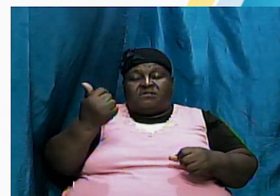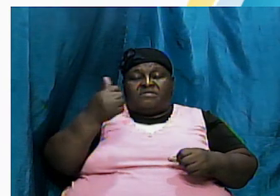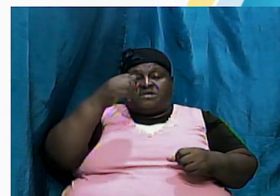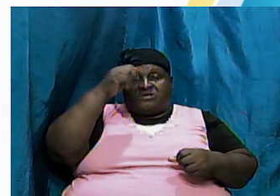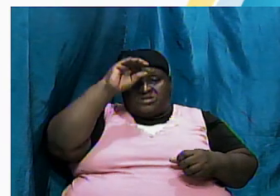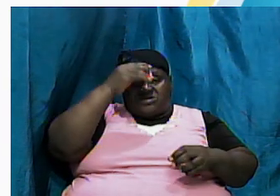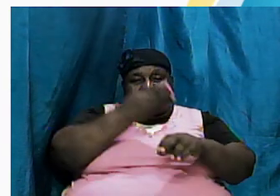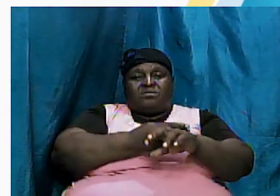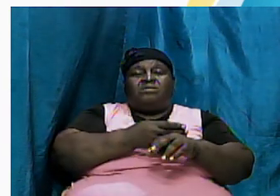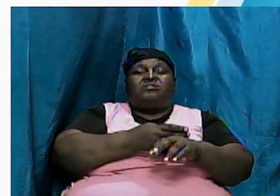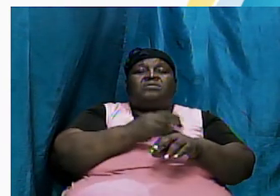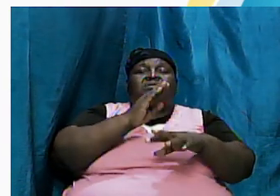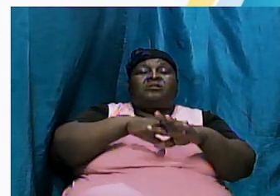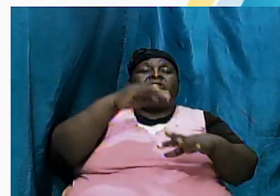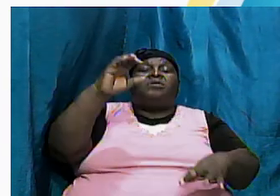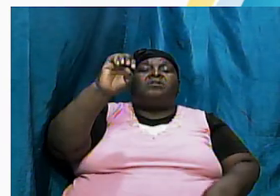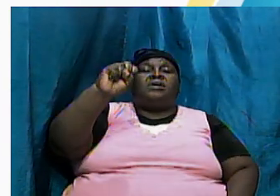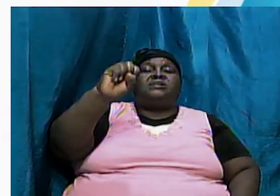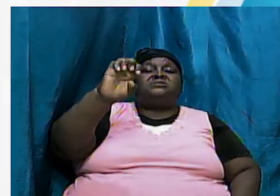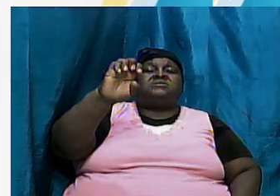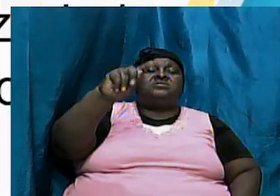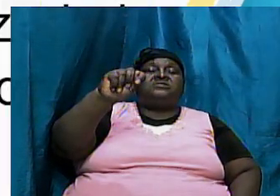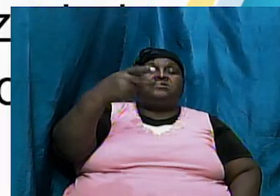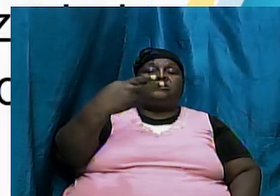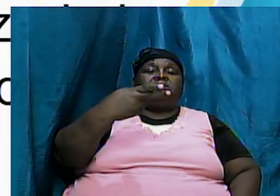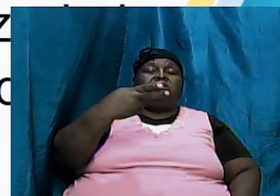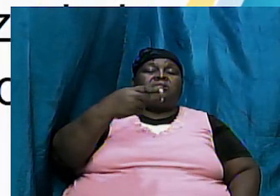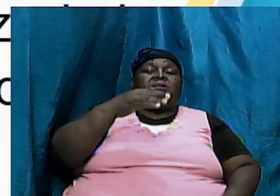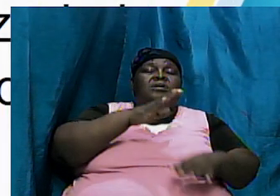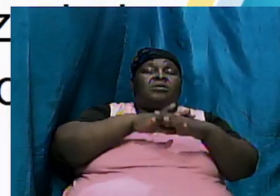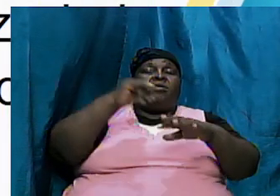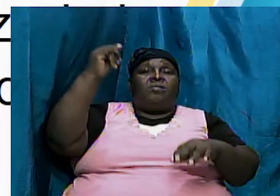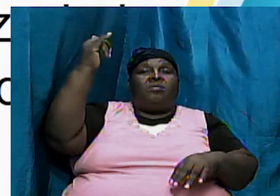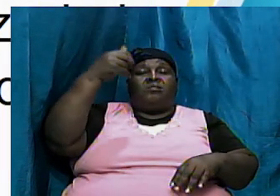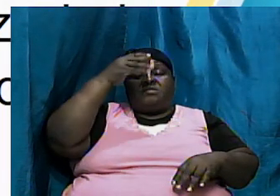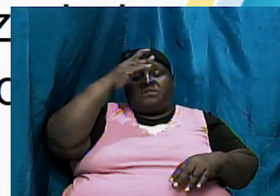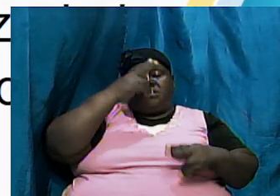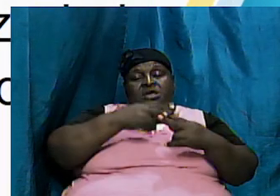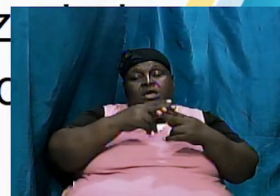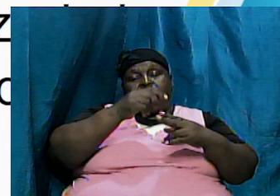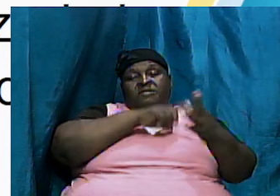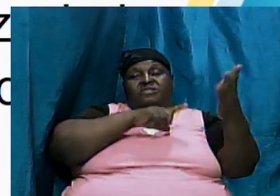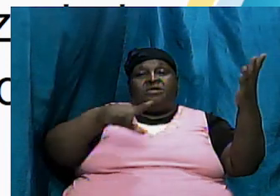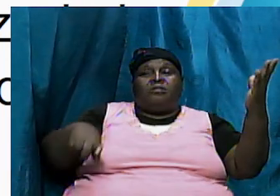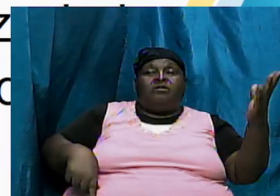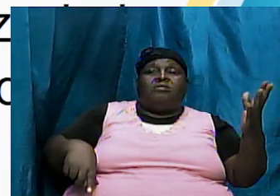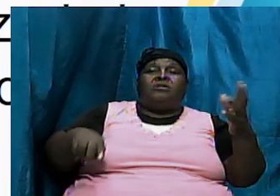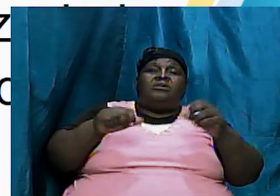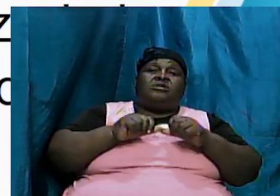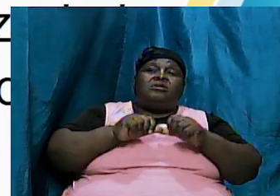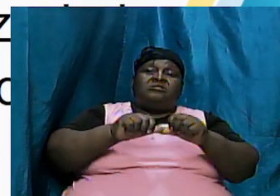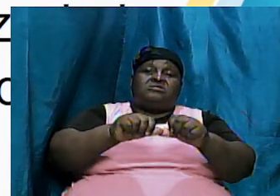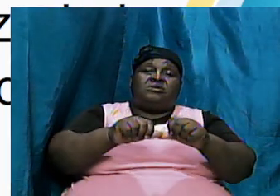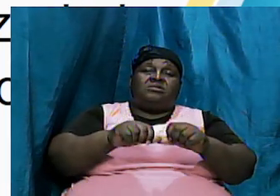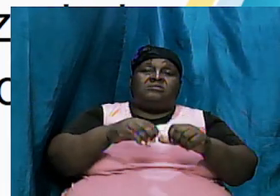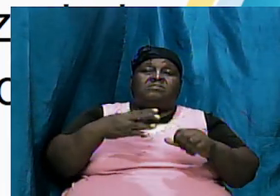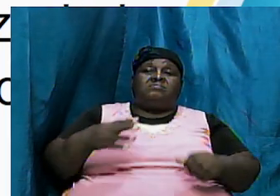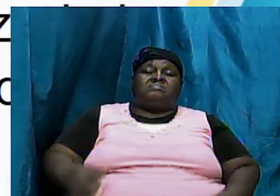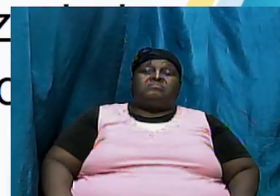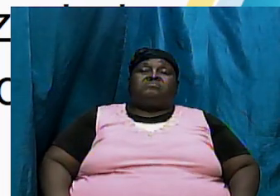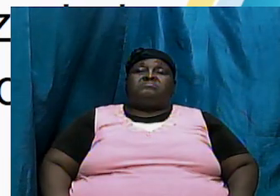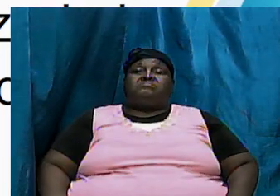after that men began to call again on the name of the Lord as they went on and as things transpired but